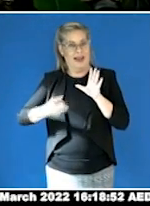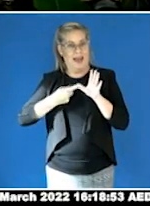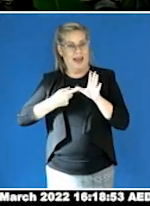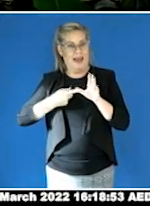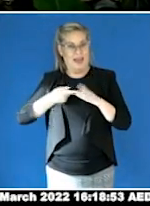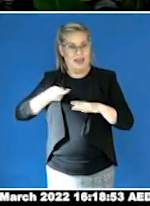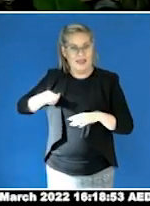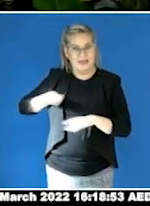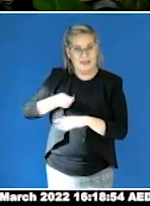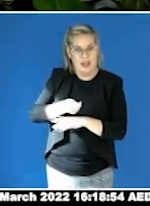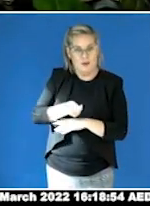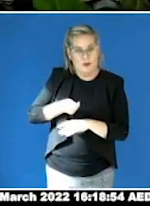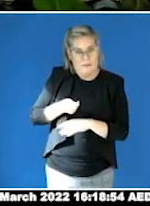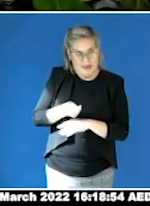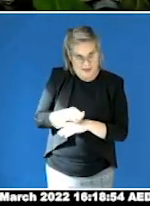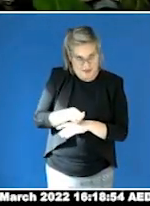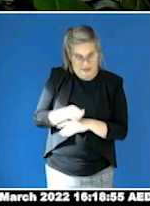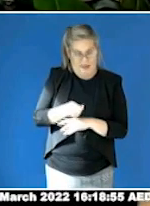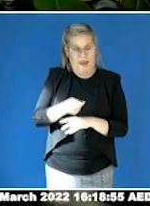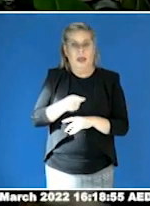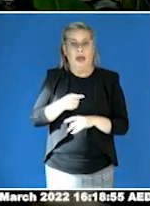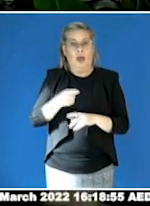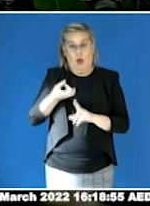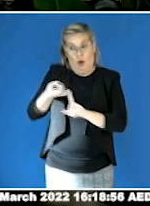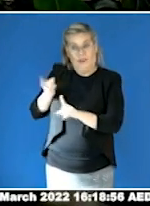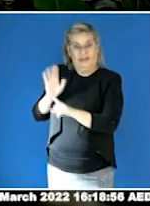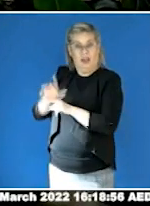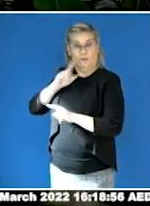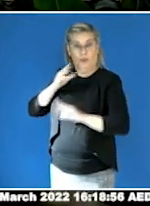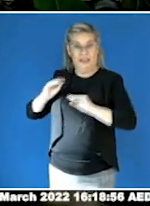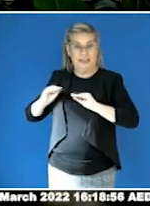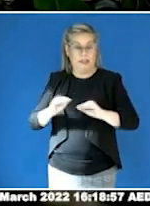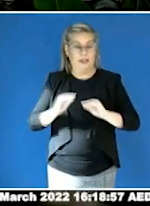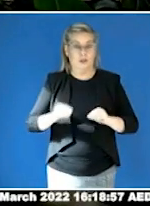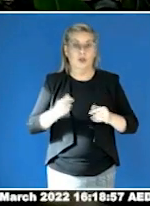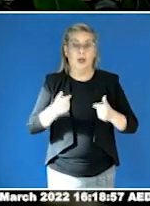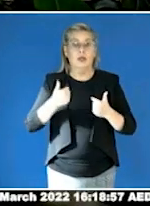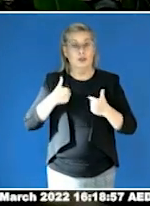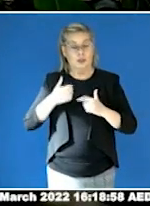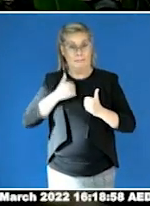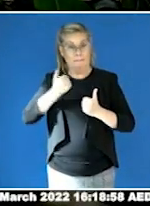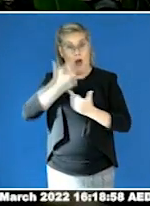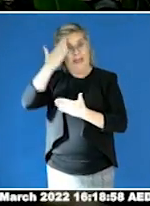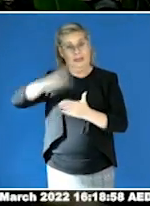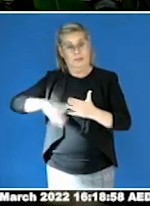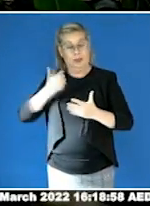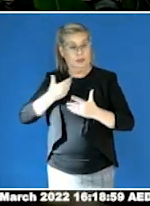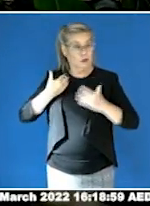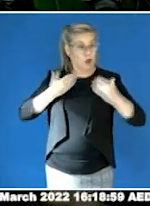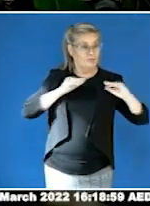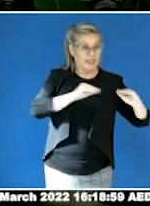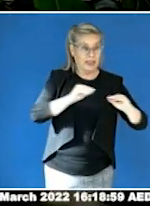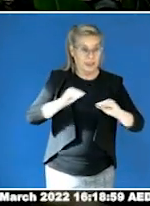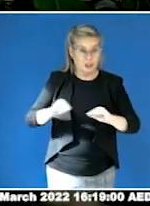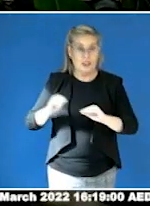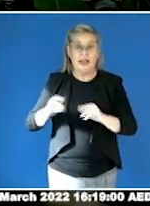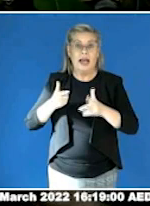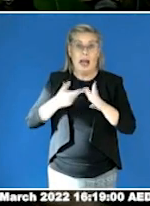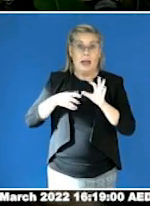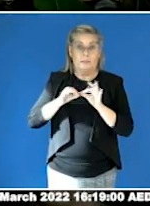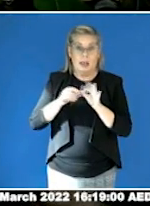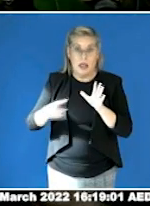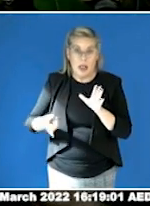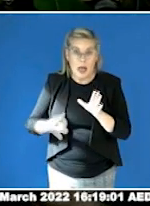possum. ABA therapy has resulted in teens who comply with the demands of any authority figure.